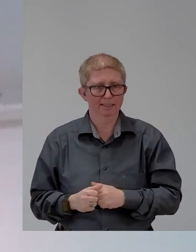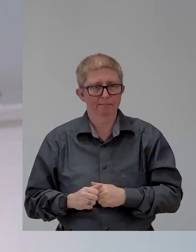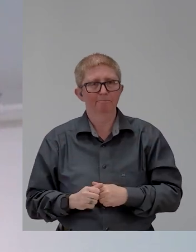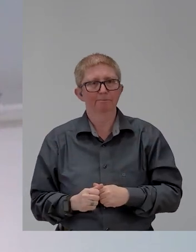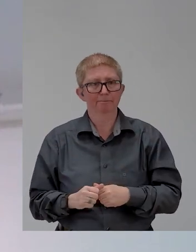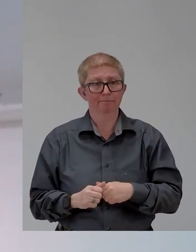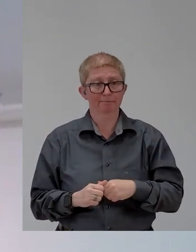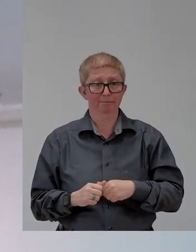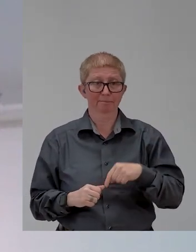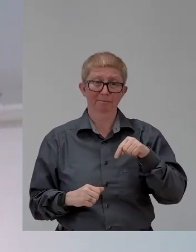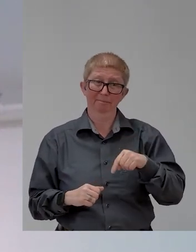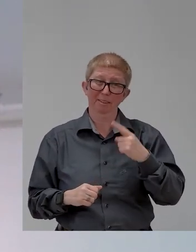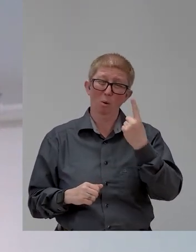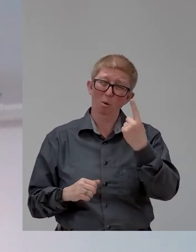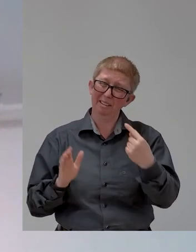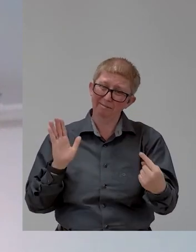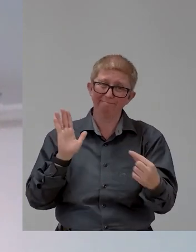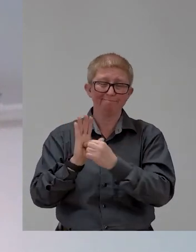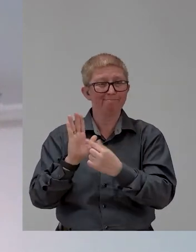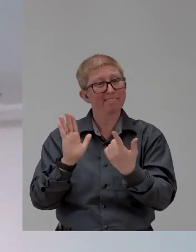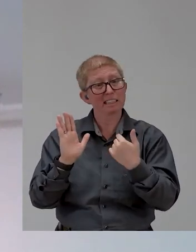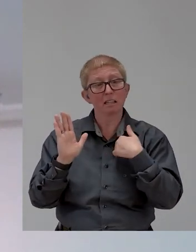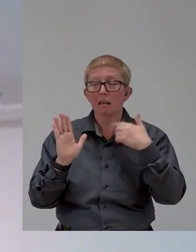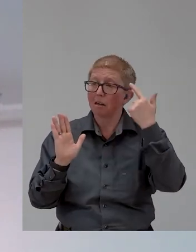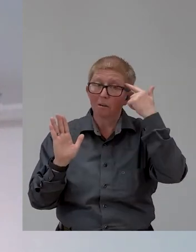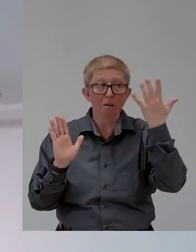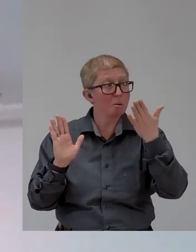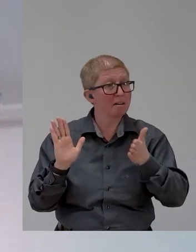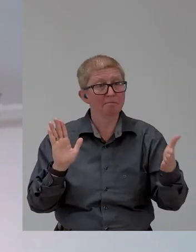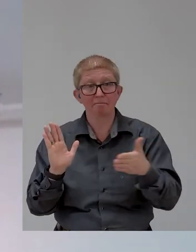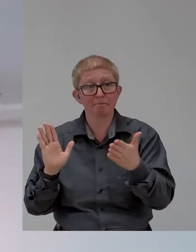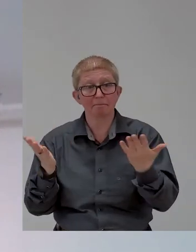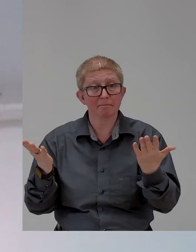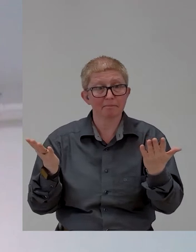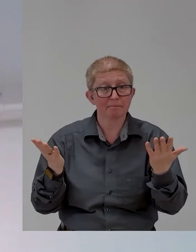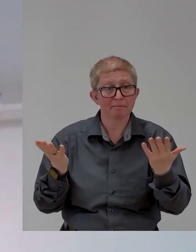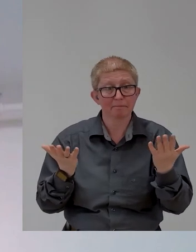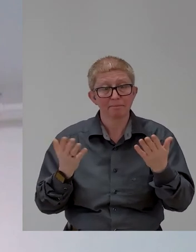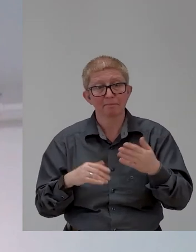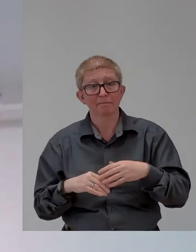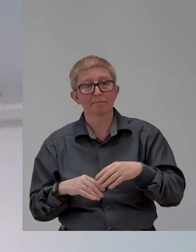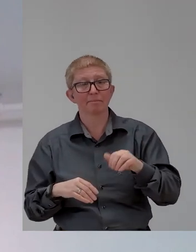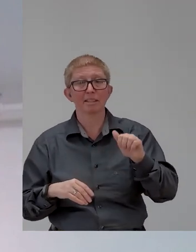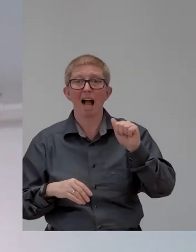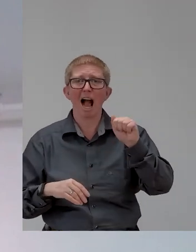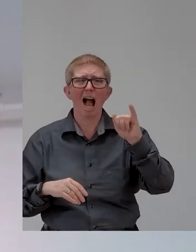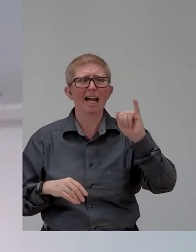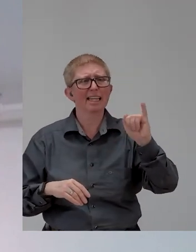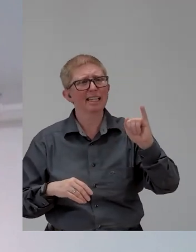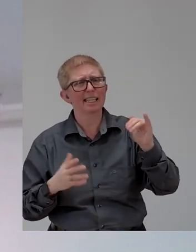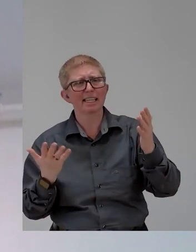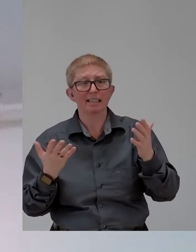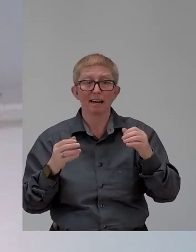where frankly I don't know which way we're going, is what is artificial intelligence going to do regarding disability and employment?